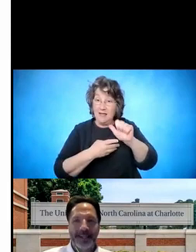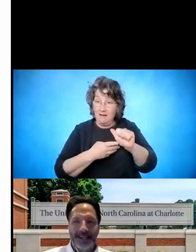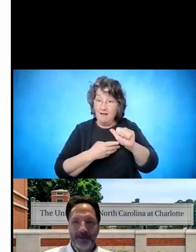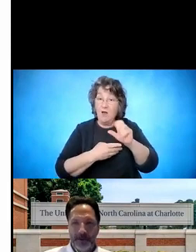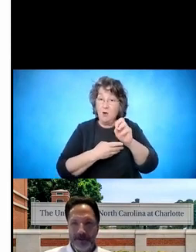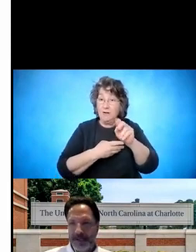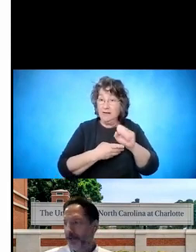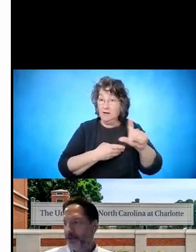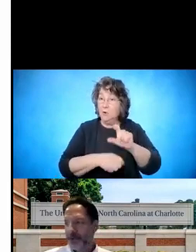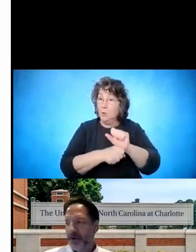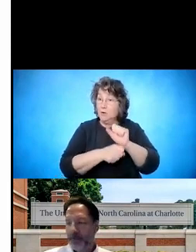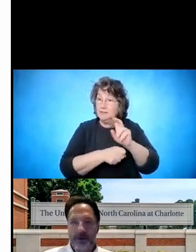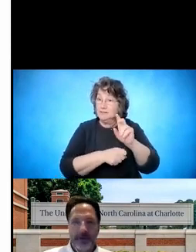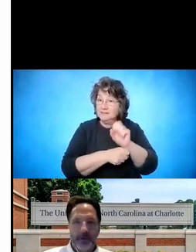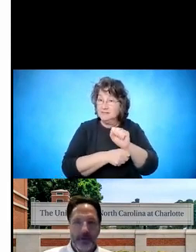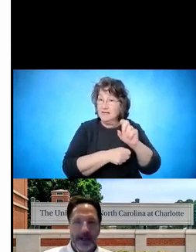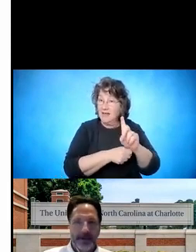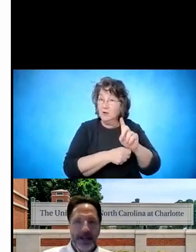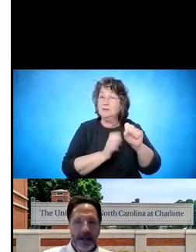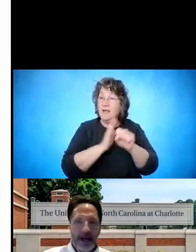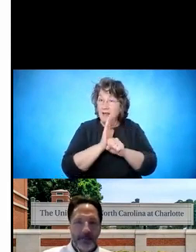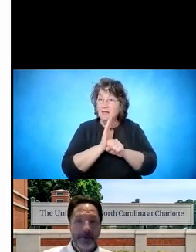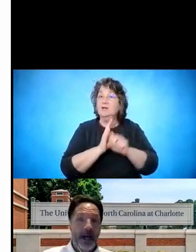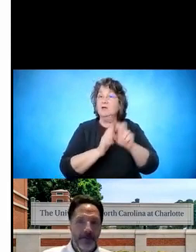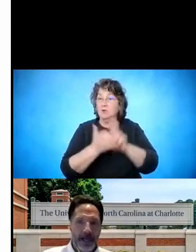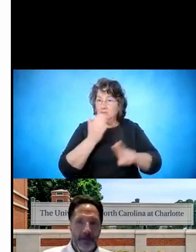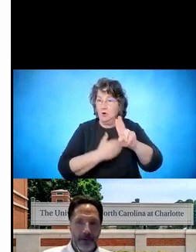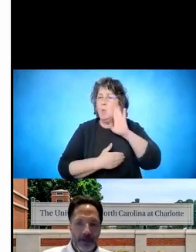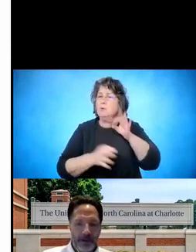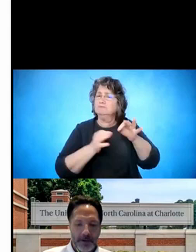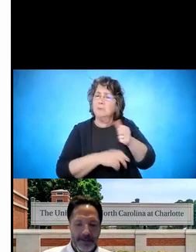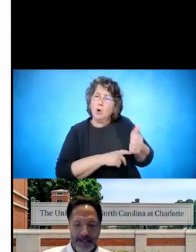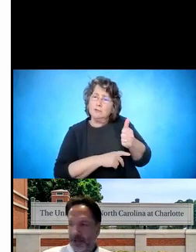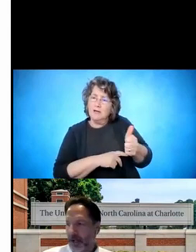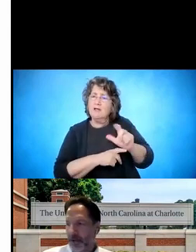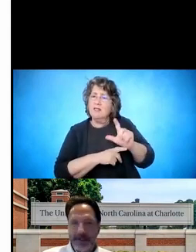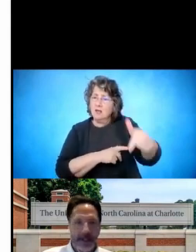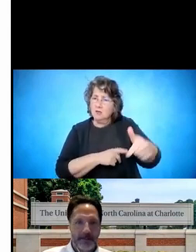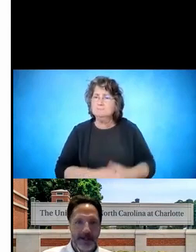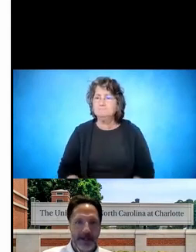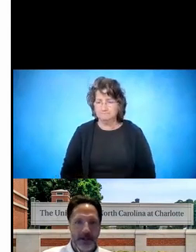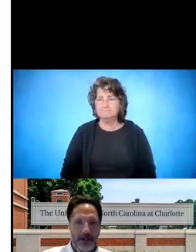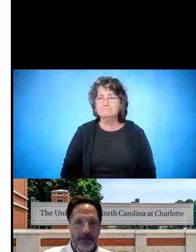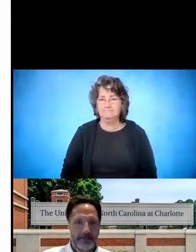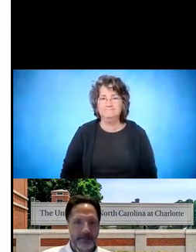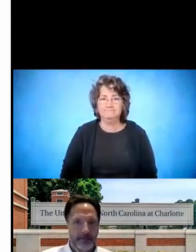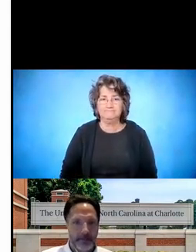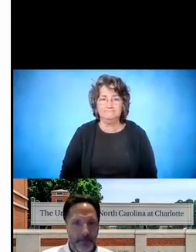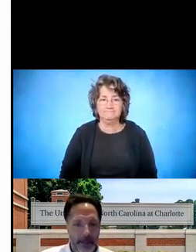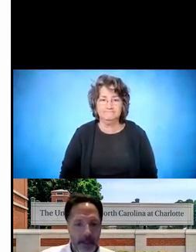San Diego State University, and she'll describe a little bit more about herself during her section of today's presentation.